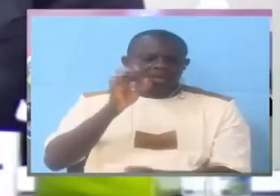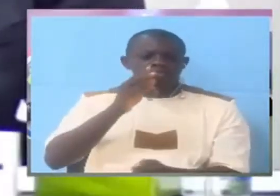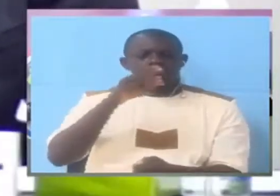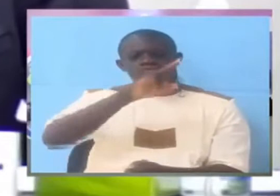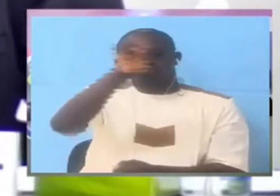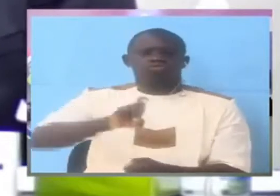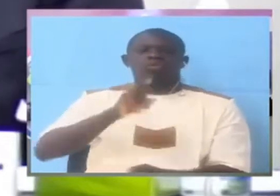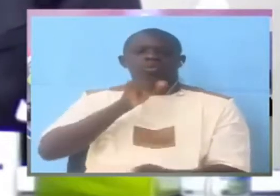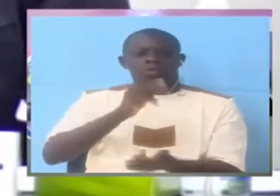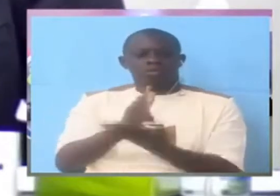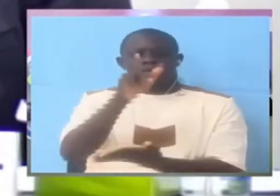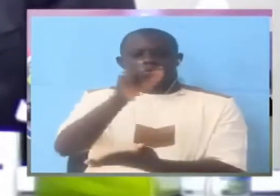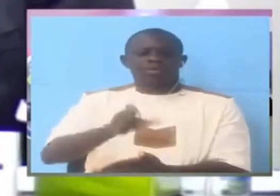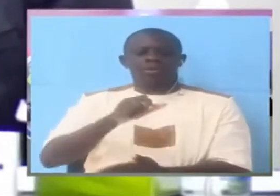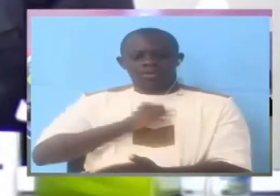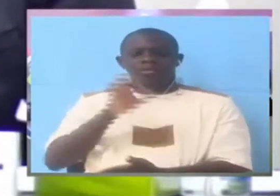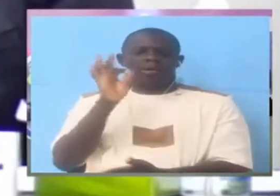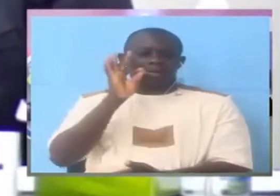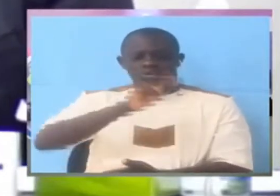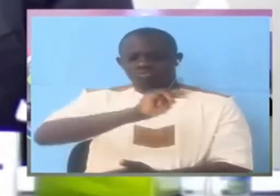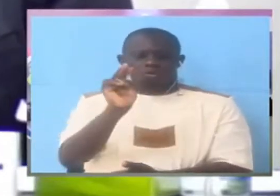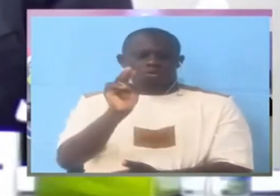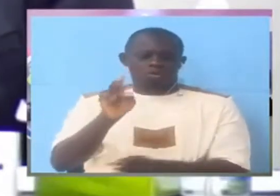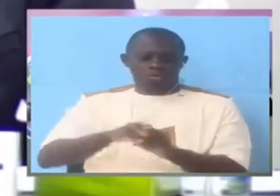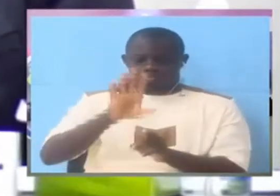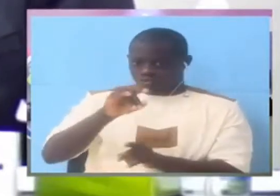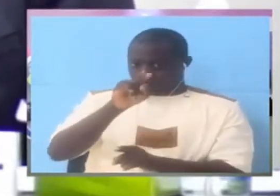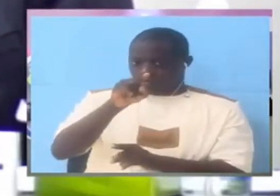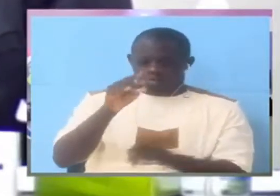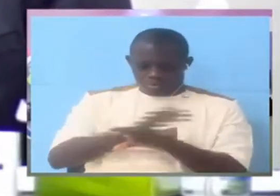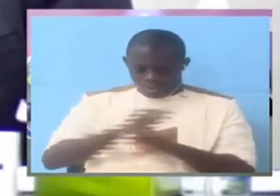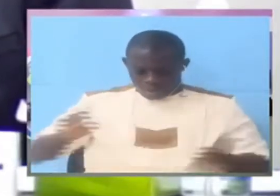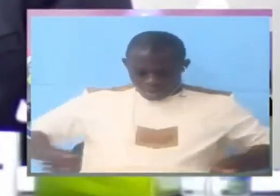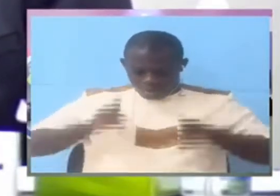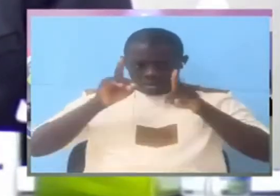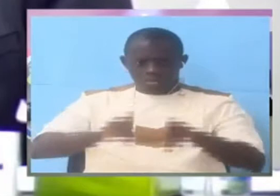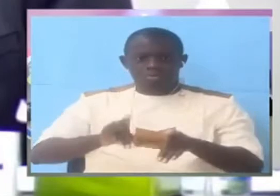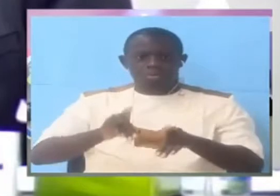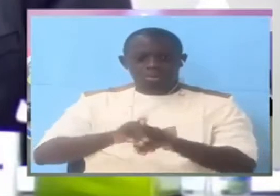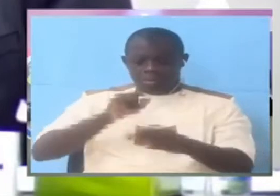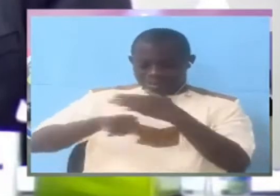sir. Did you participate in their investigation?